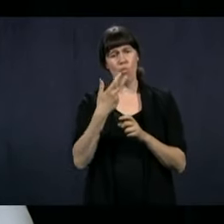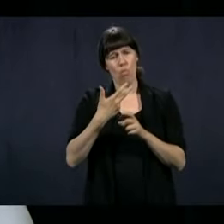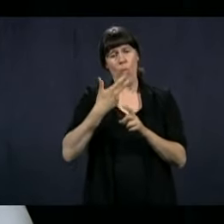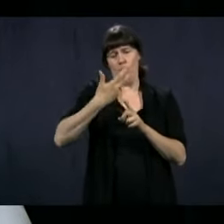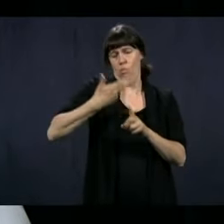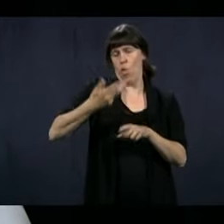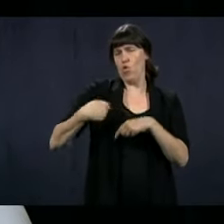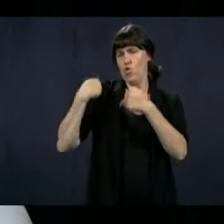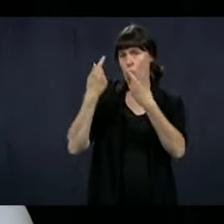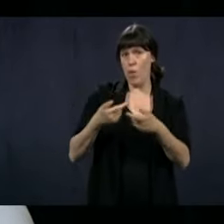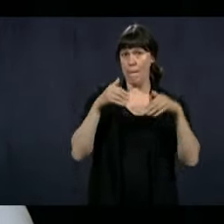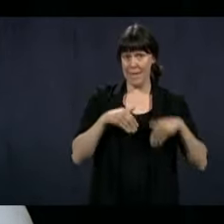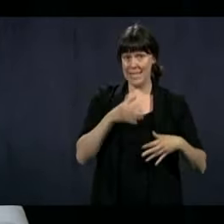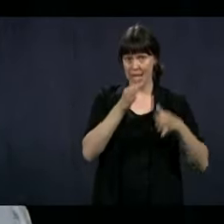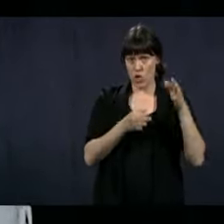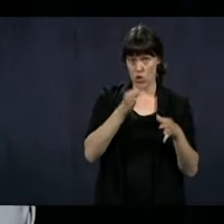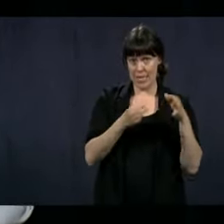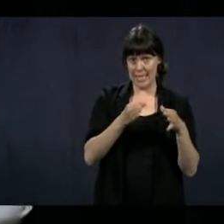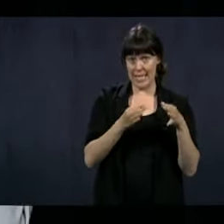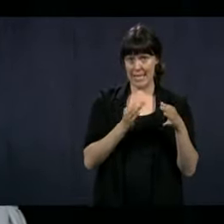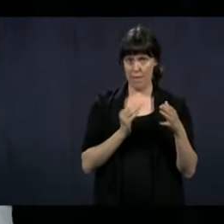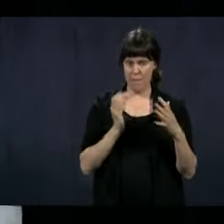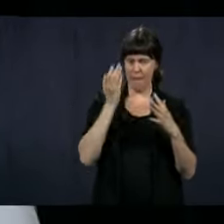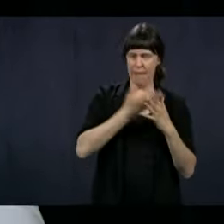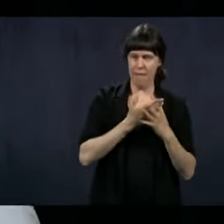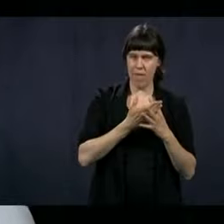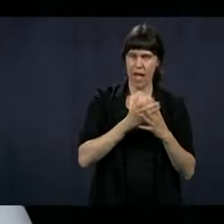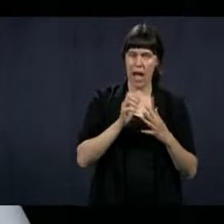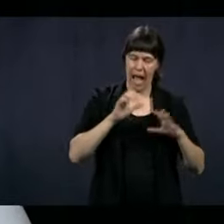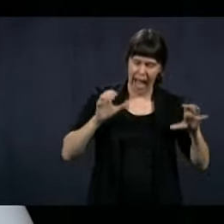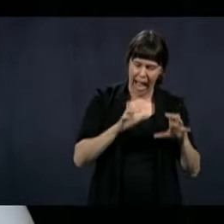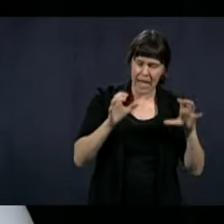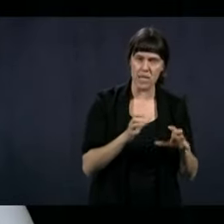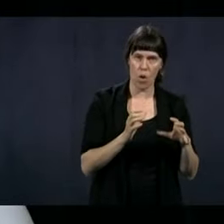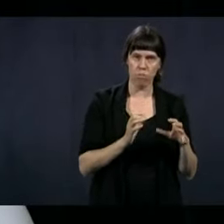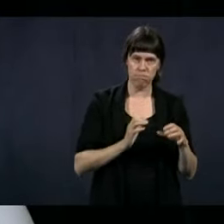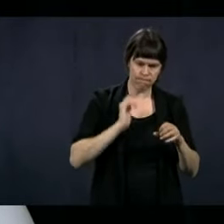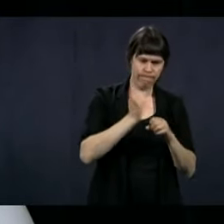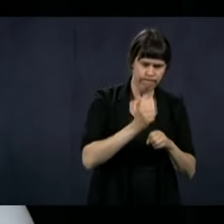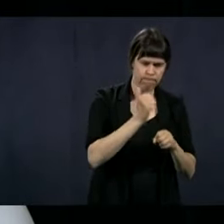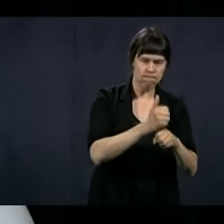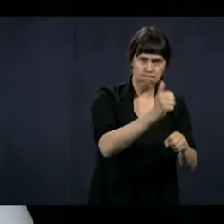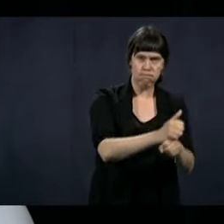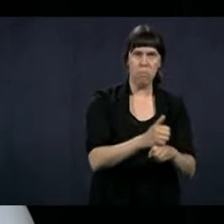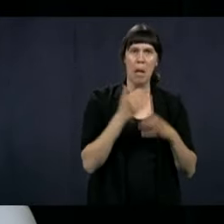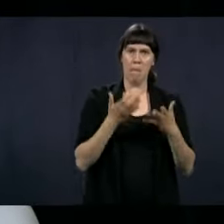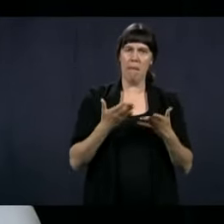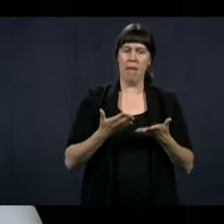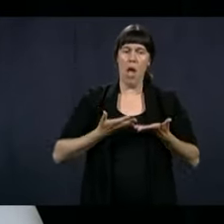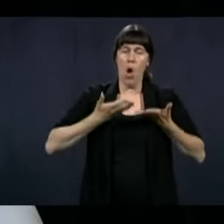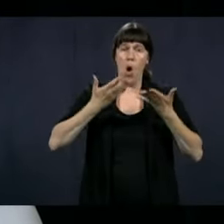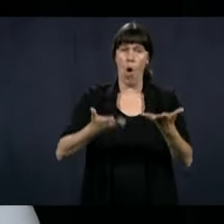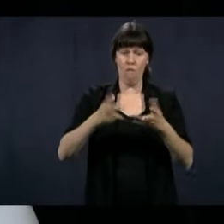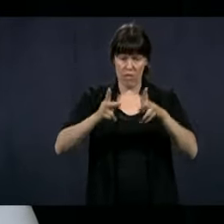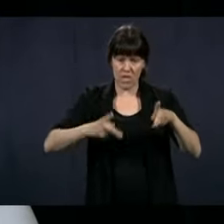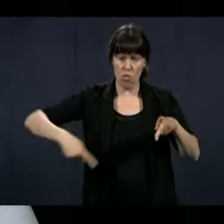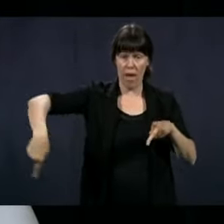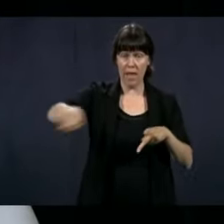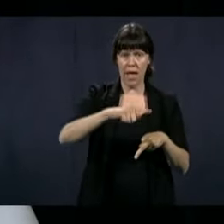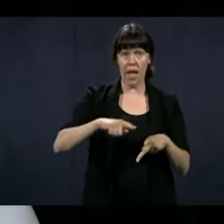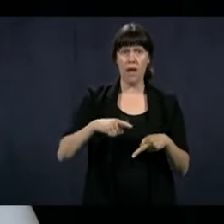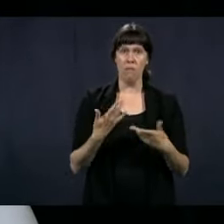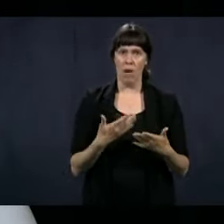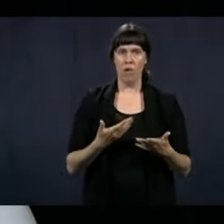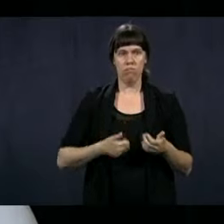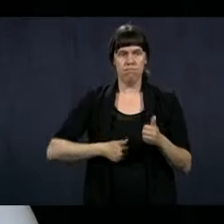the past few months, the Ministry for Justice has made many actions that will allow the justice system to even better serve the citizens. So the